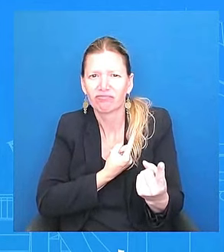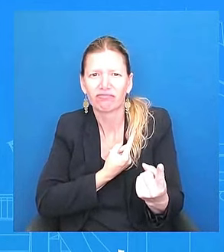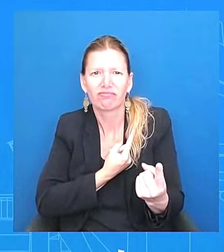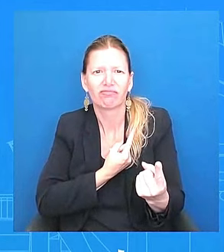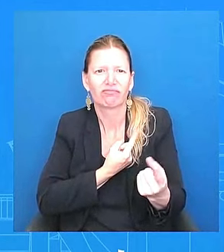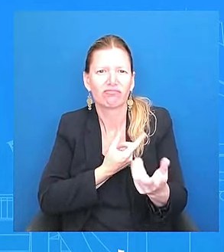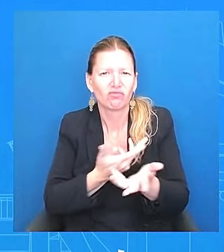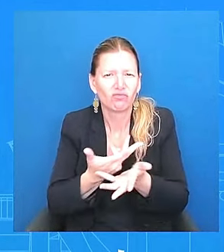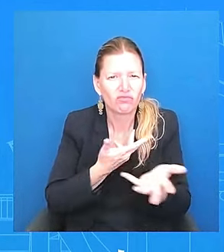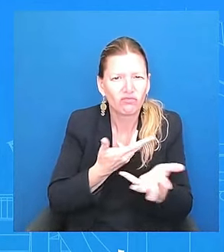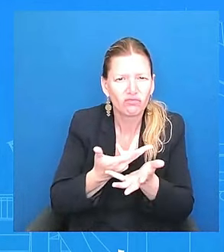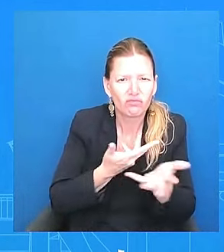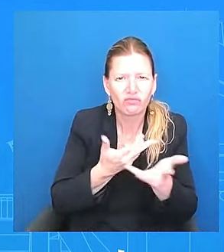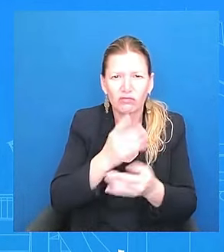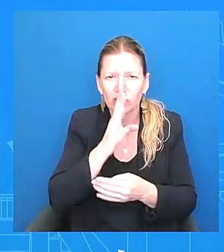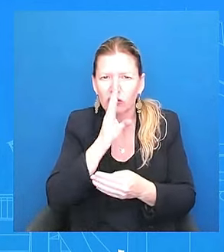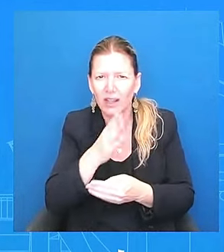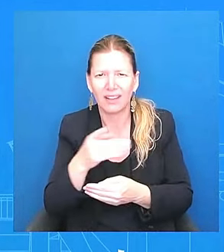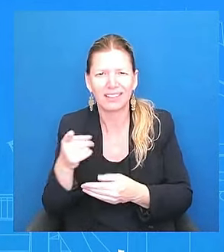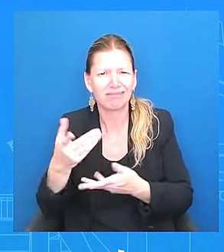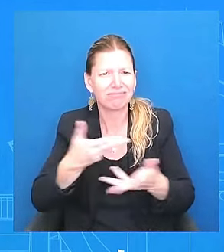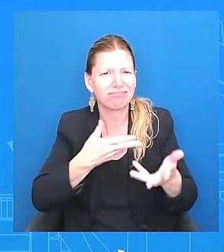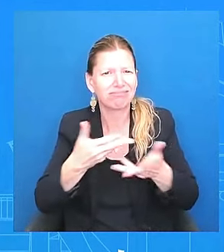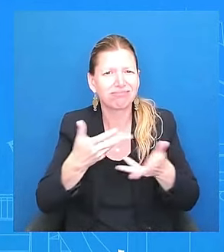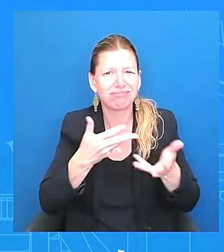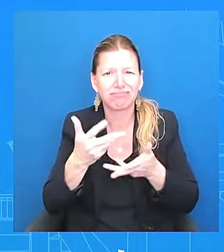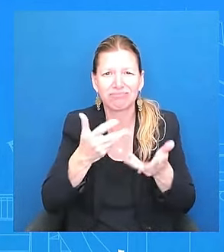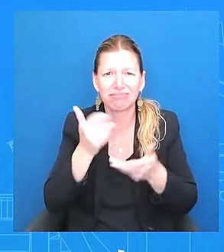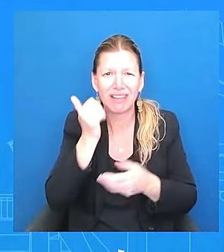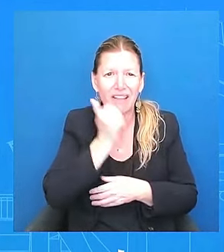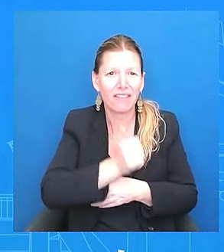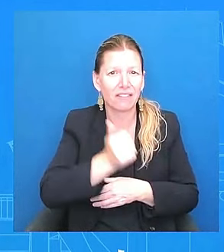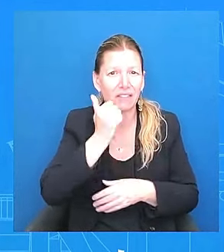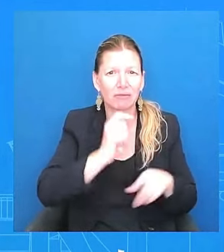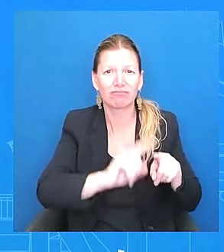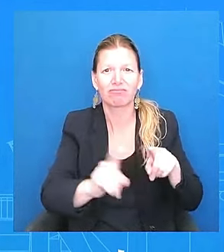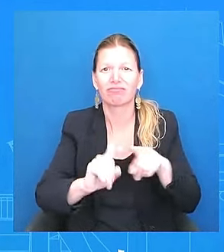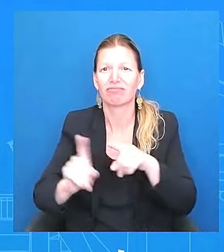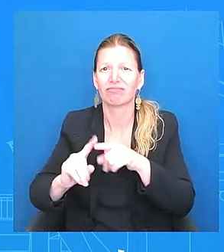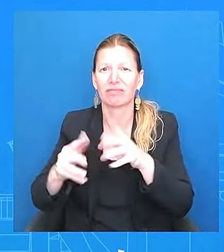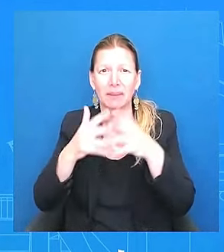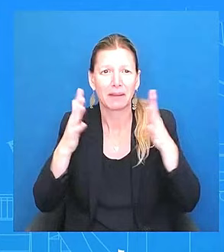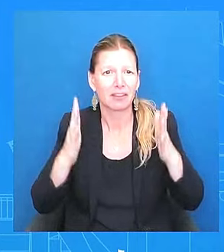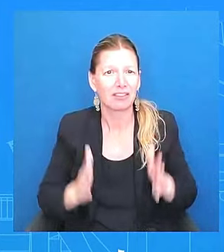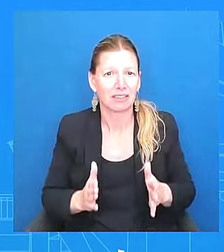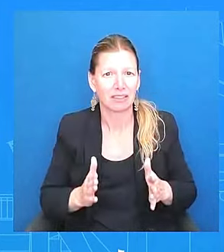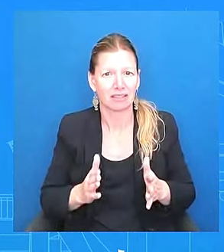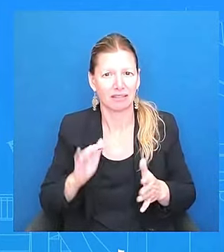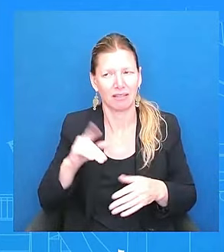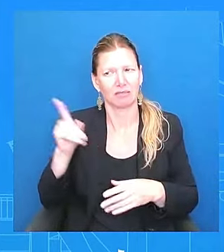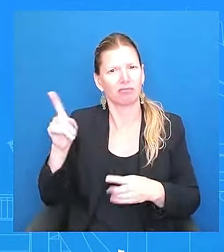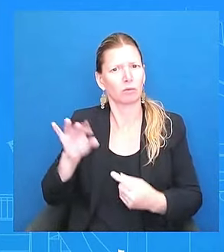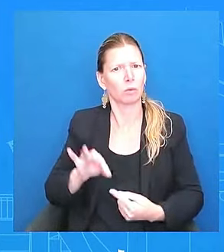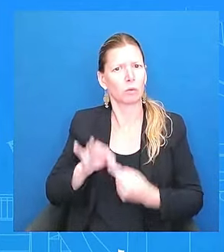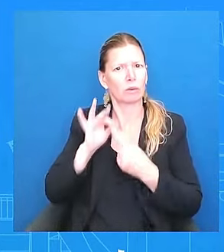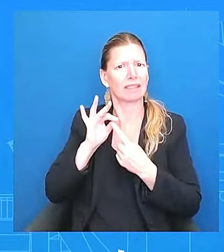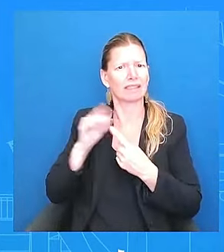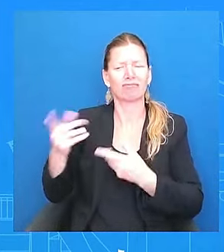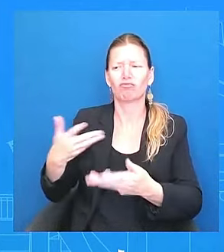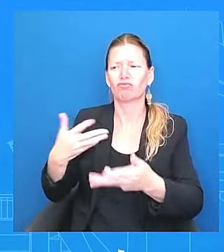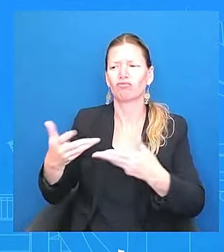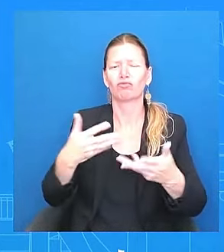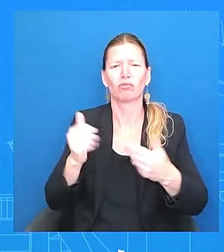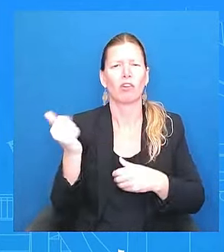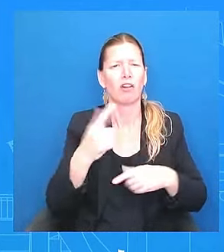people, Americans. And I think that's what makes this president so unique. And I think also because he's dealt with so much